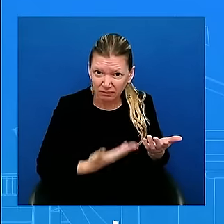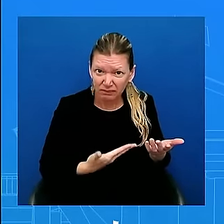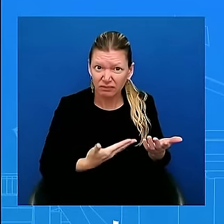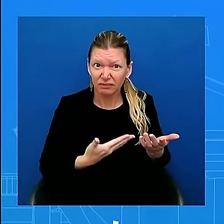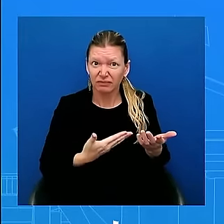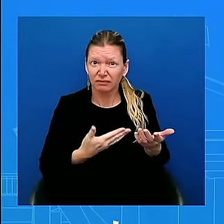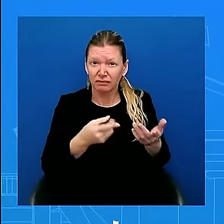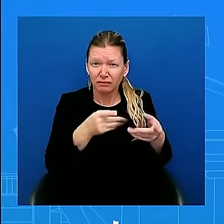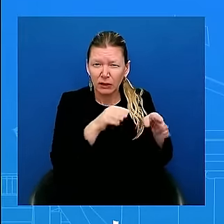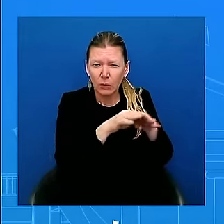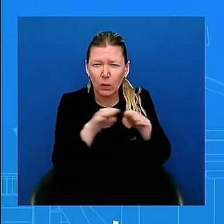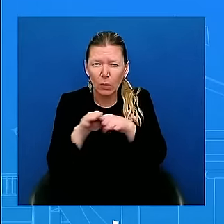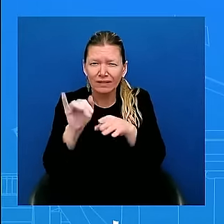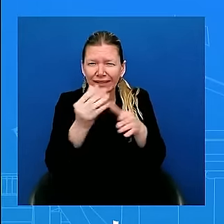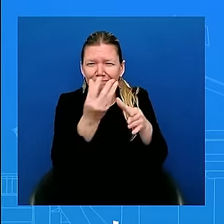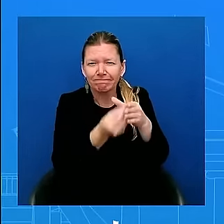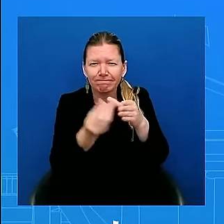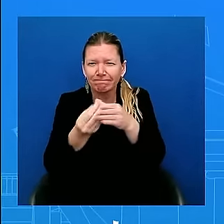wants to get the hostages home.